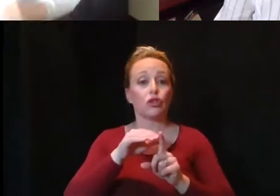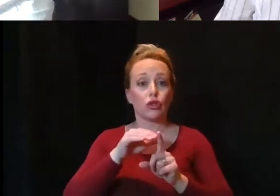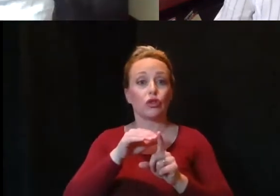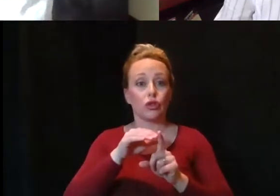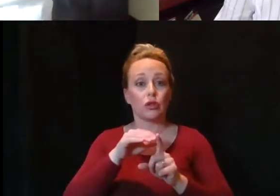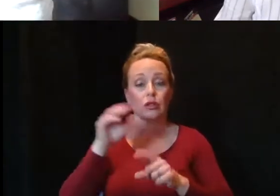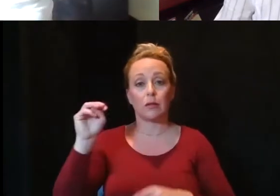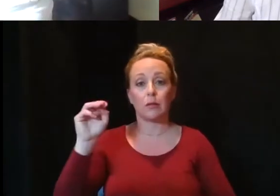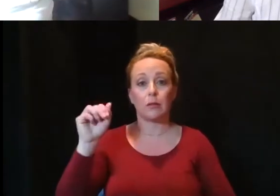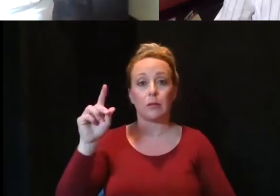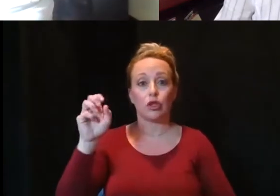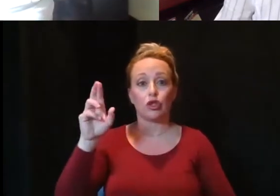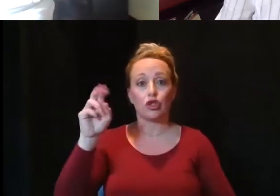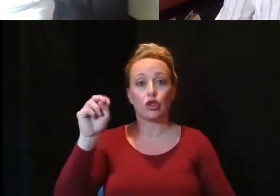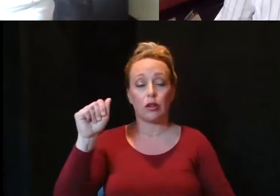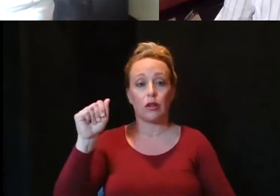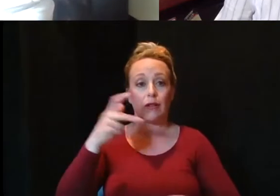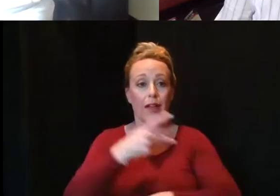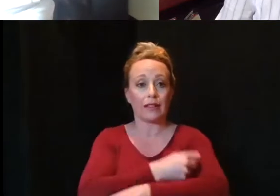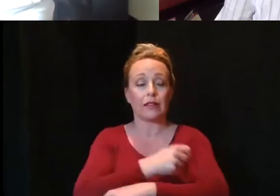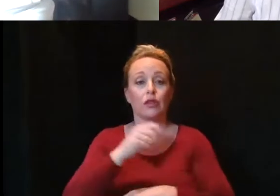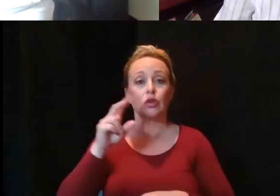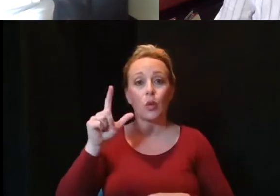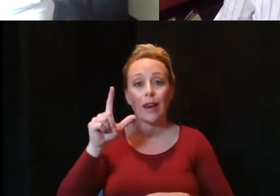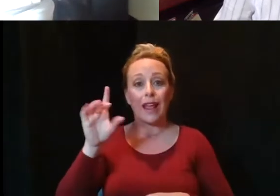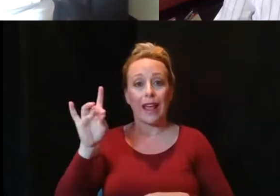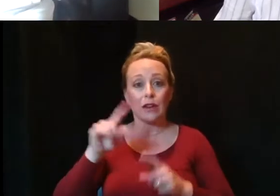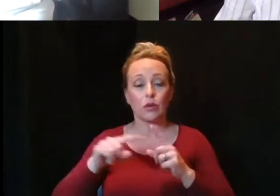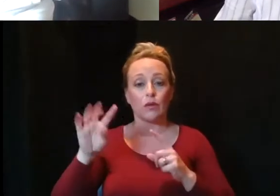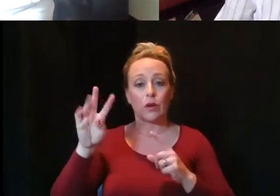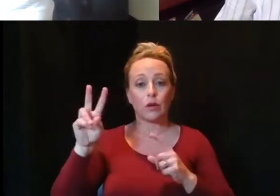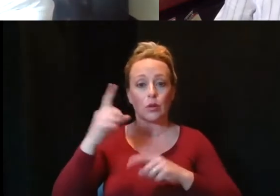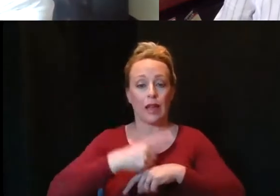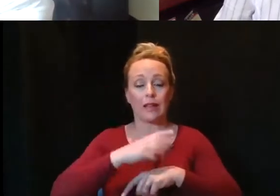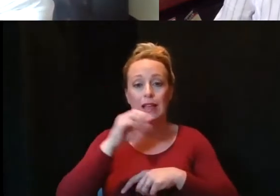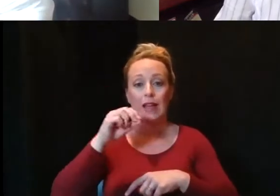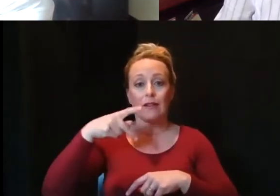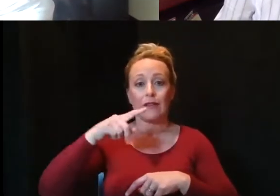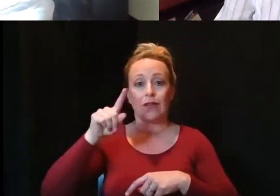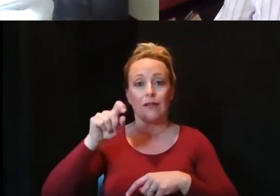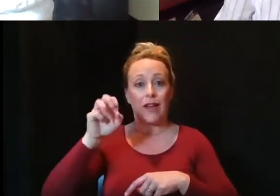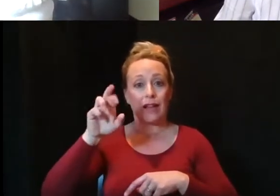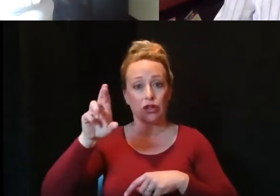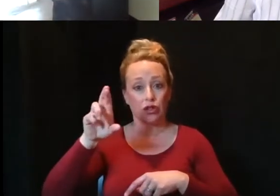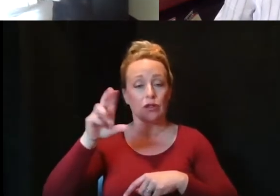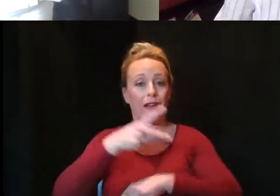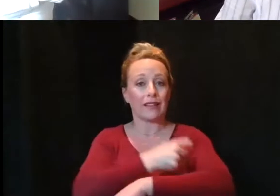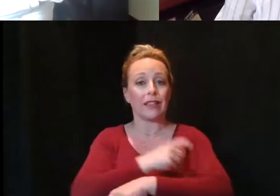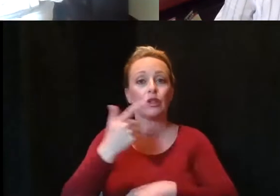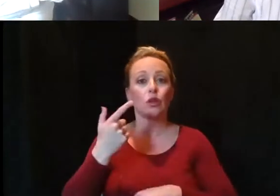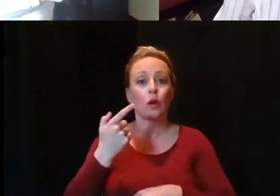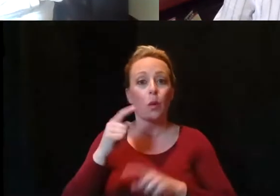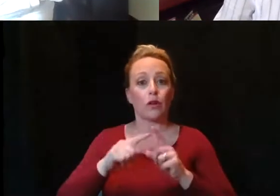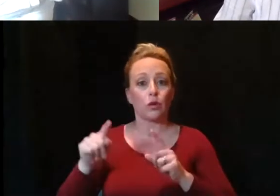Moderna vaccine is 28 to 42 days, and for the Pfizer vaccine, it's 21 to 42 days.